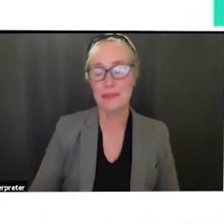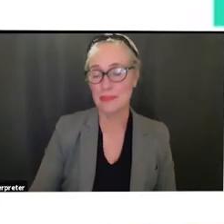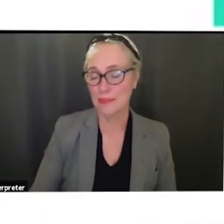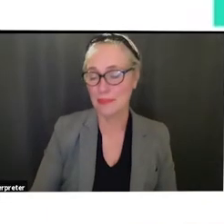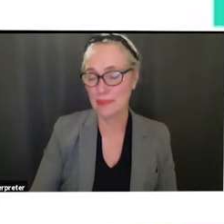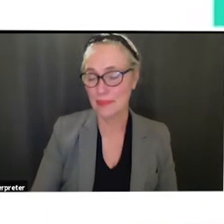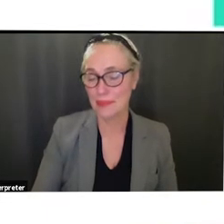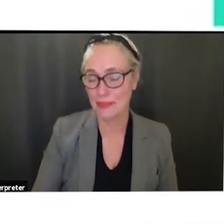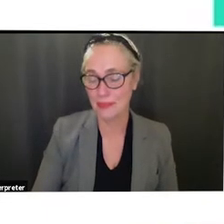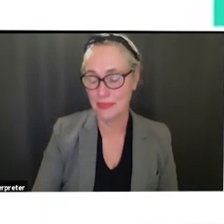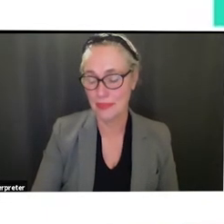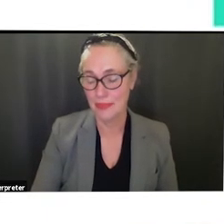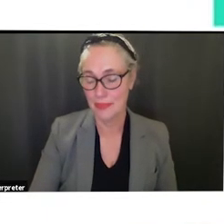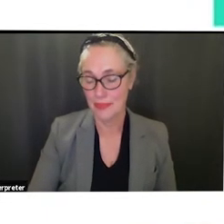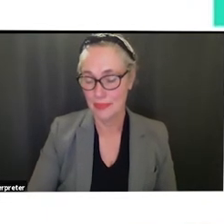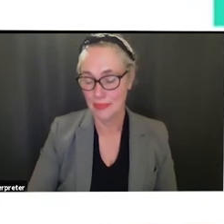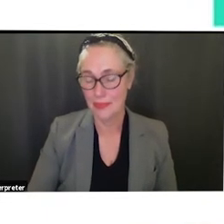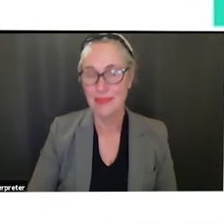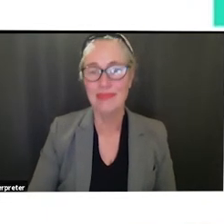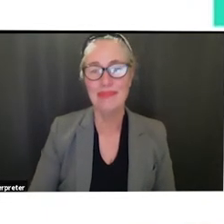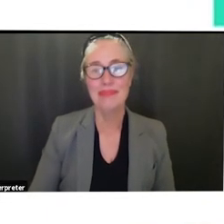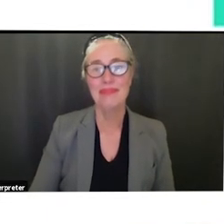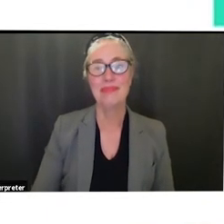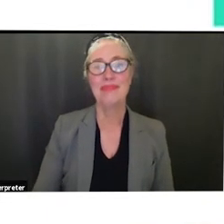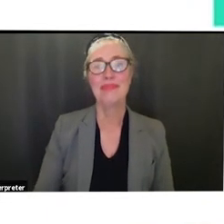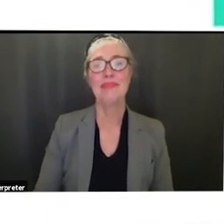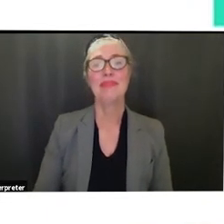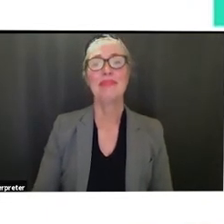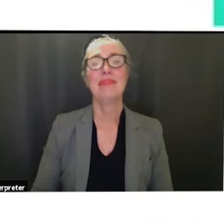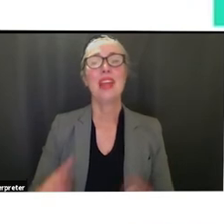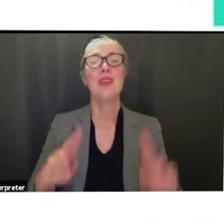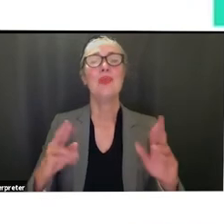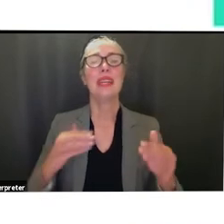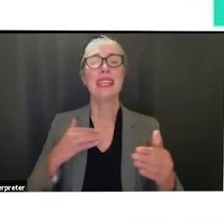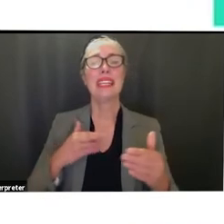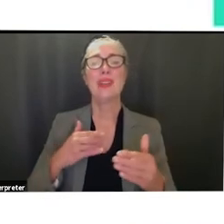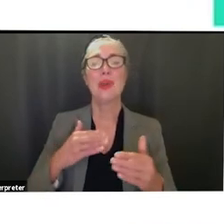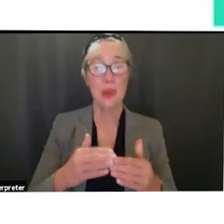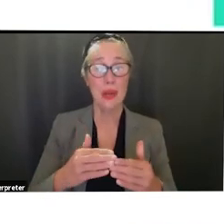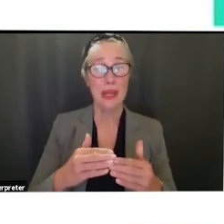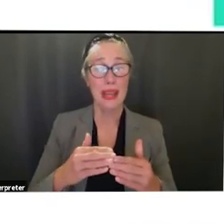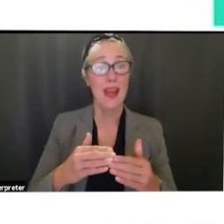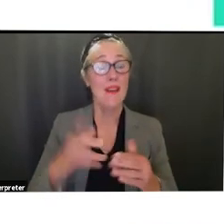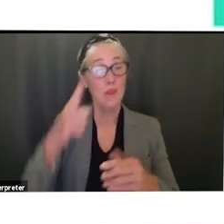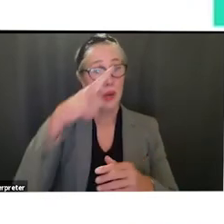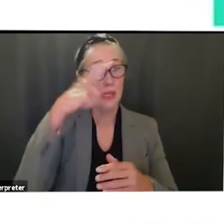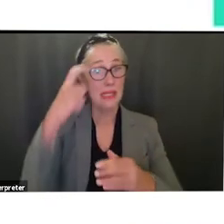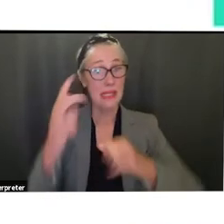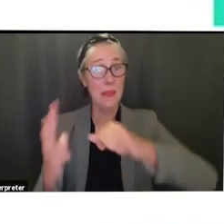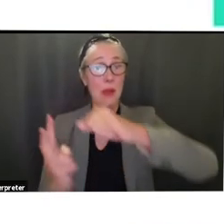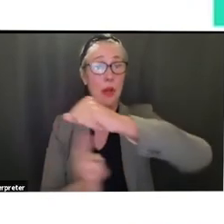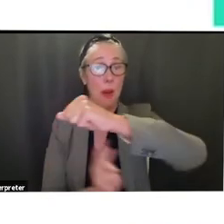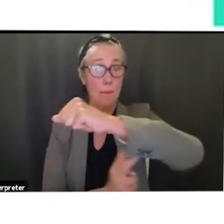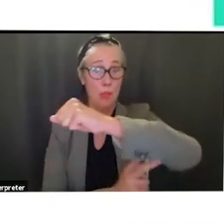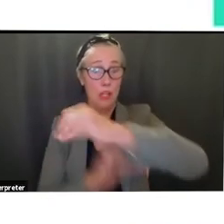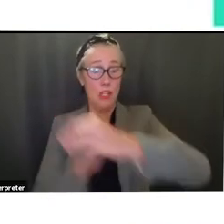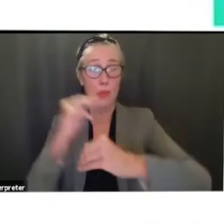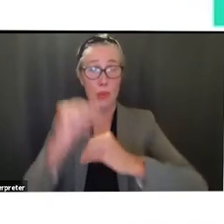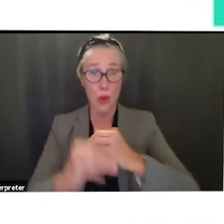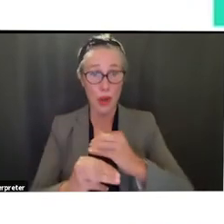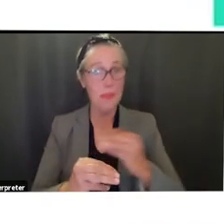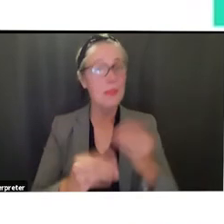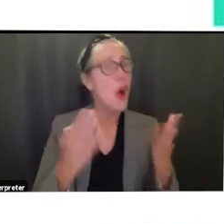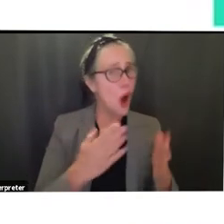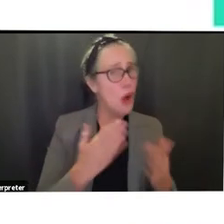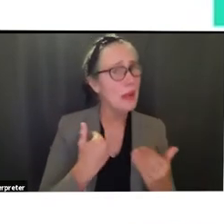so uh in conclusion our upcoming summer bridge programs although we have had some bridge programs already as